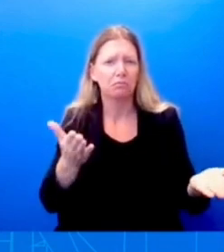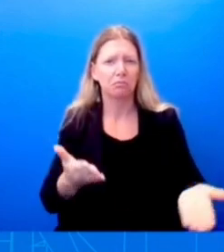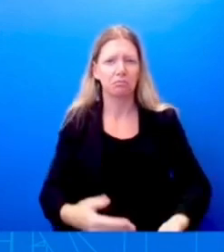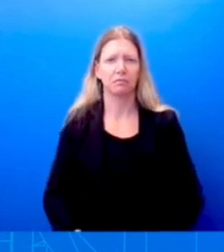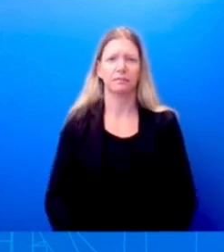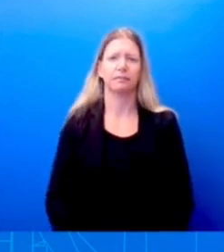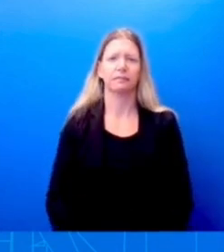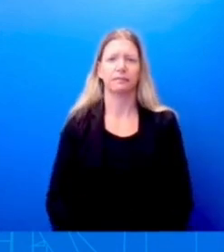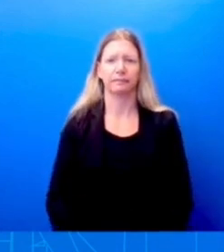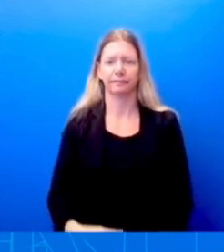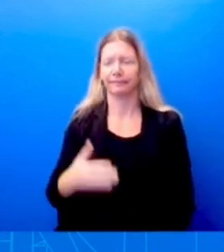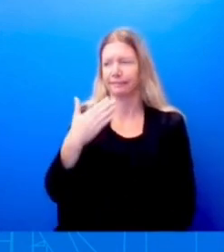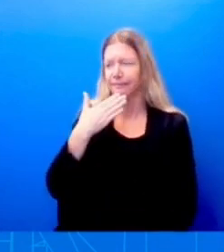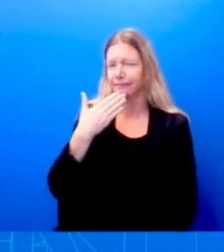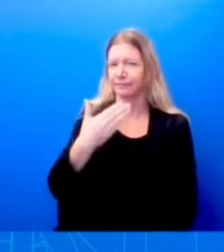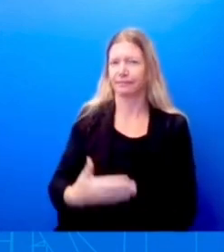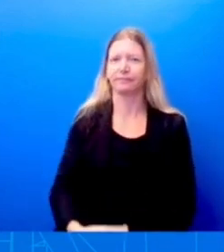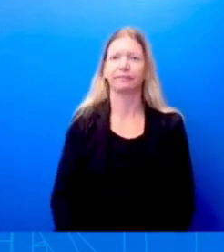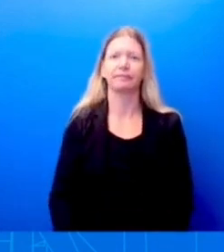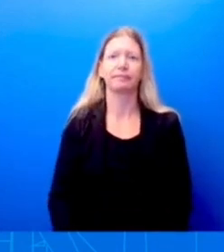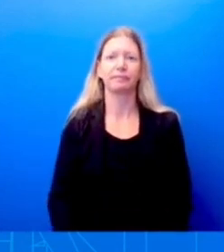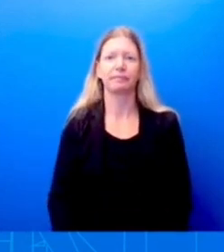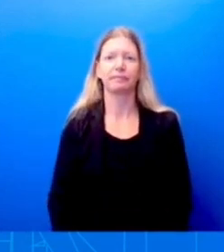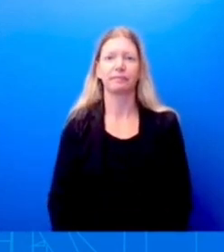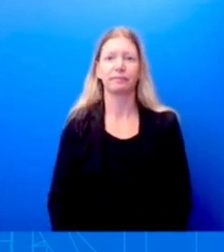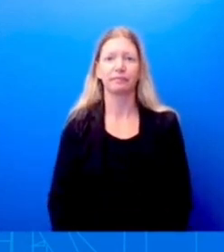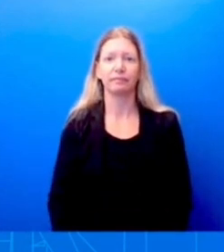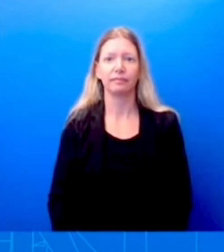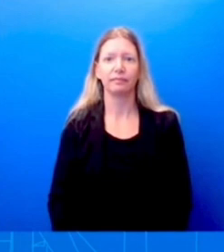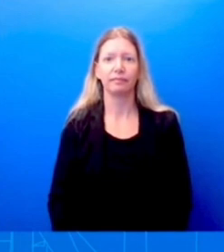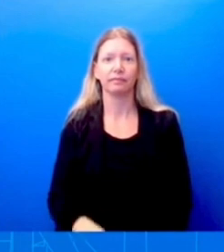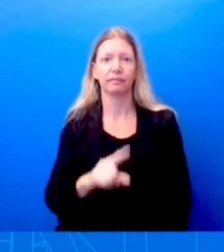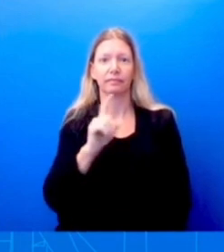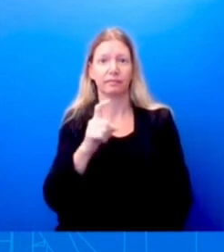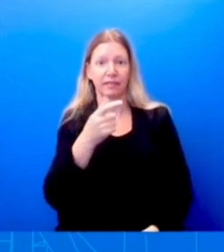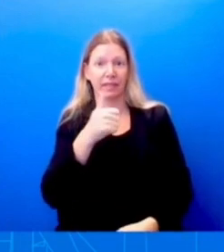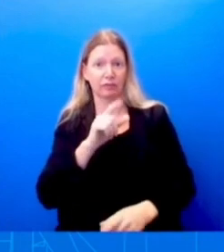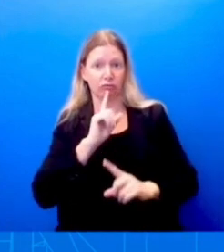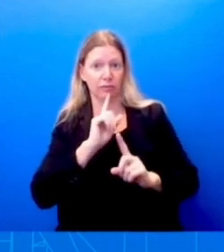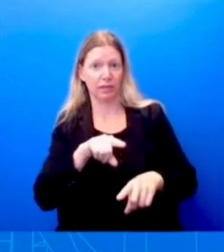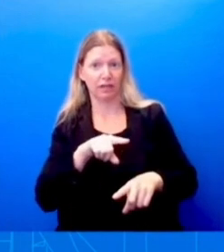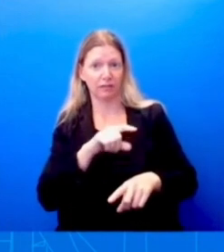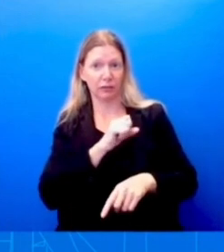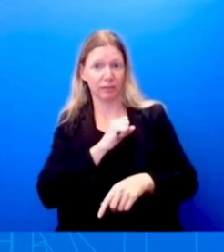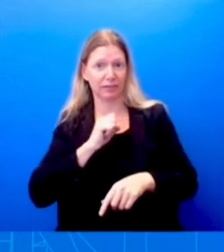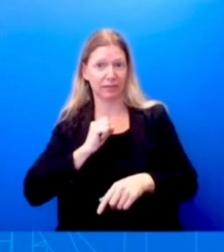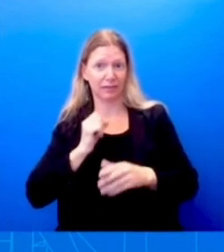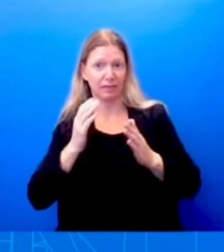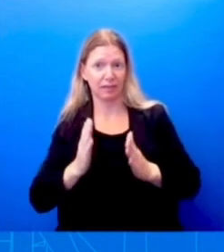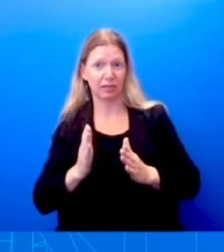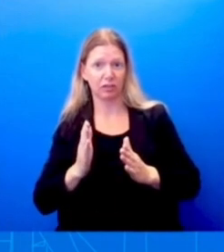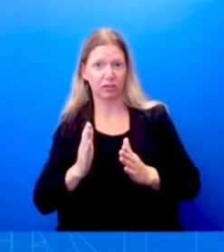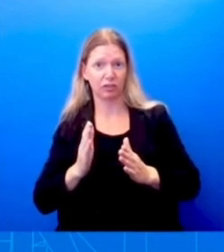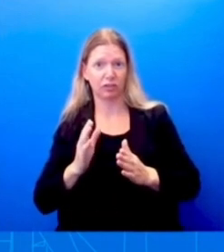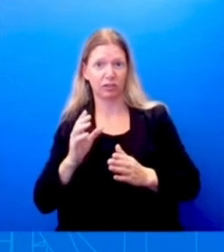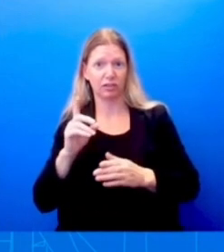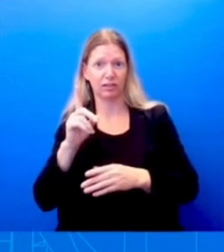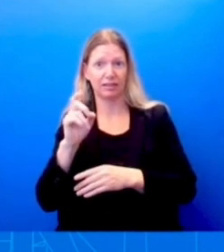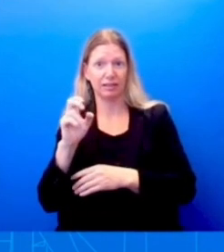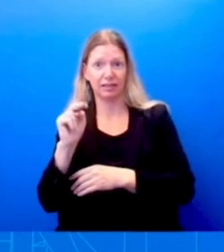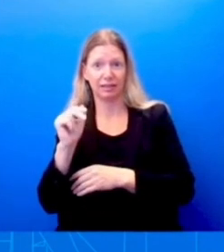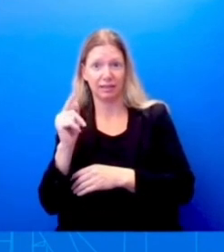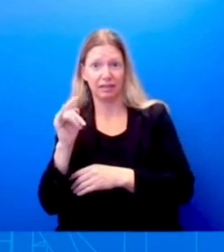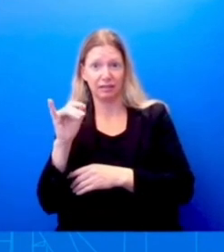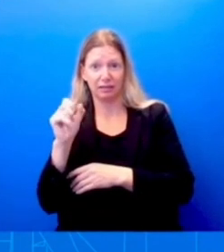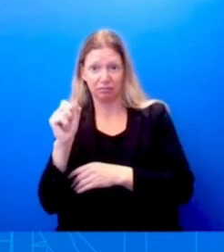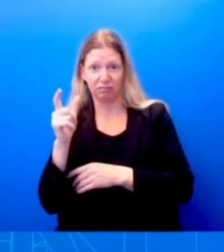when we get your response to some comments from Senator Sanders over the weekend, he said the president has every right to be proud of his record, but he seemed to suggest